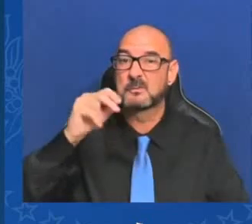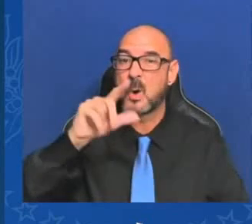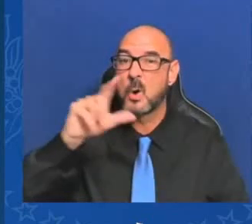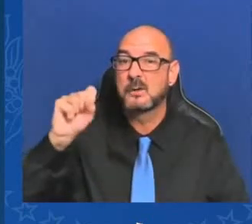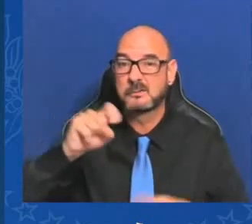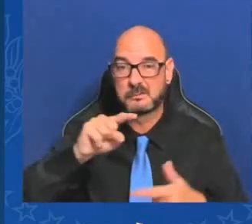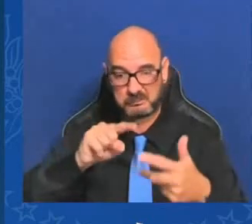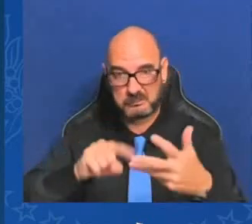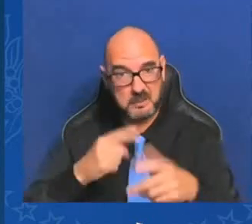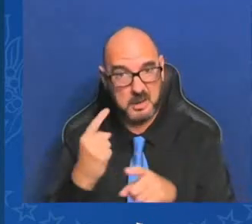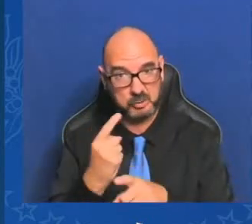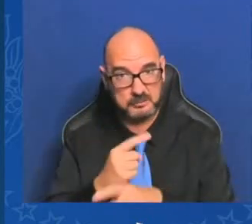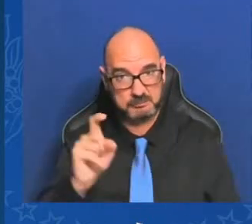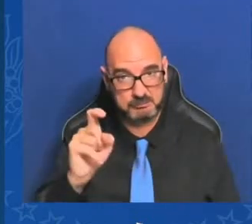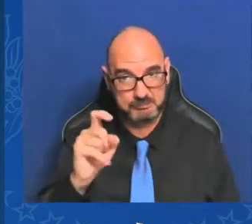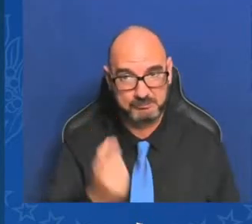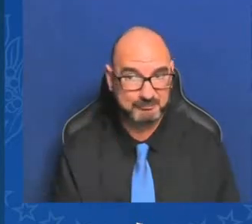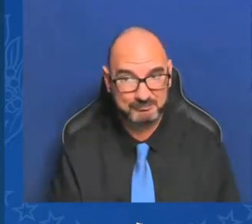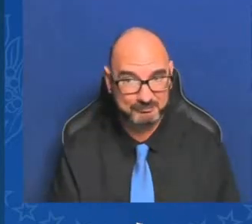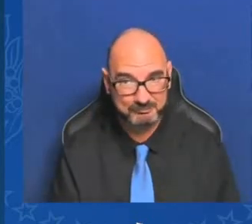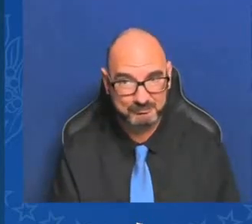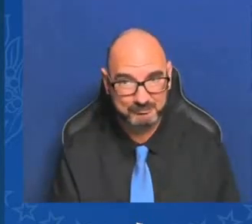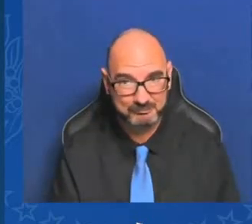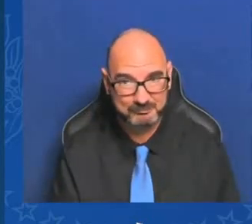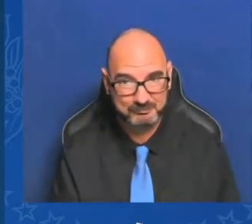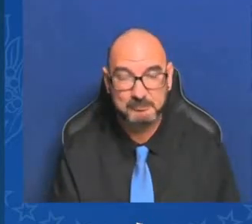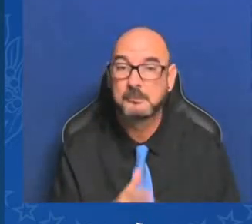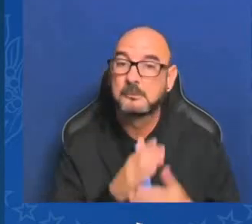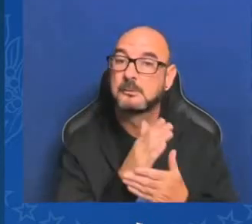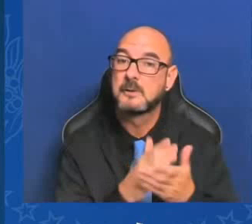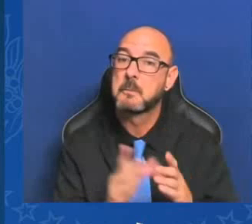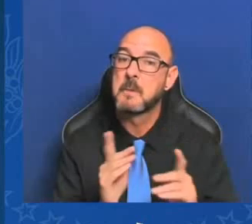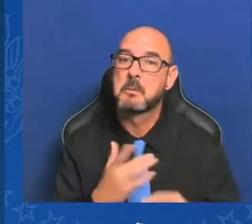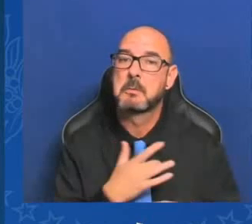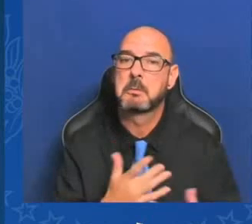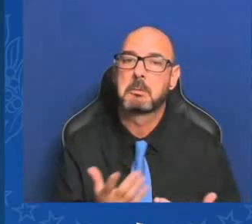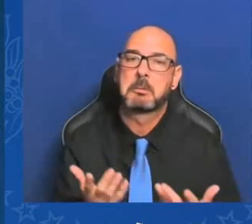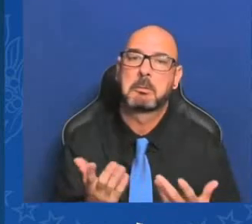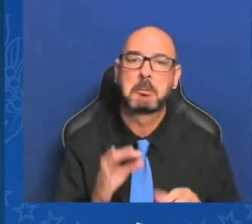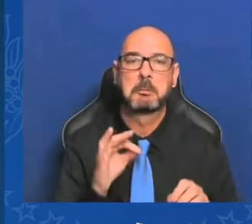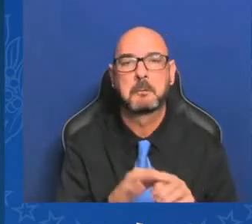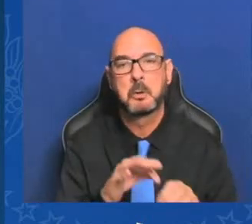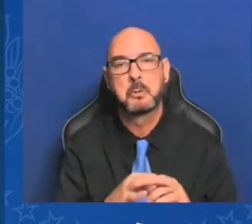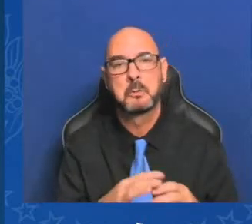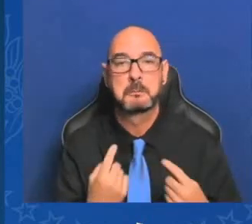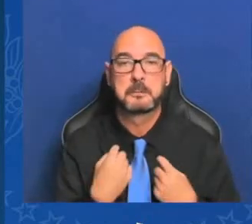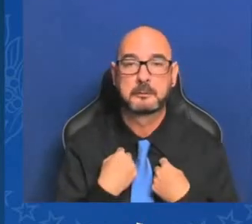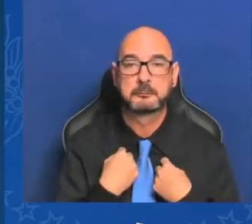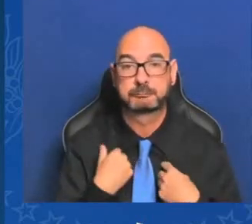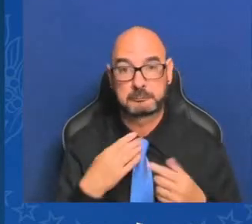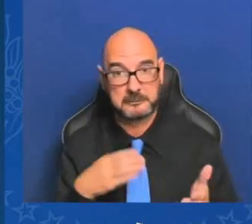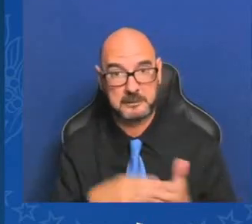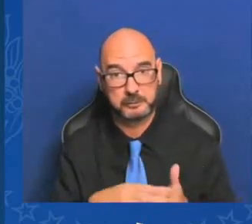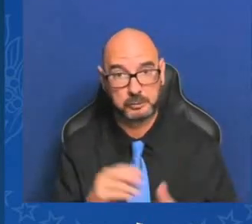polls where you have likely voters, me versus Trump, where I win all the time. When the unlikely voters